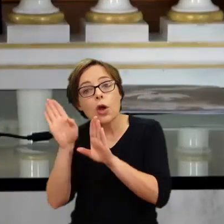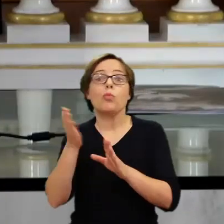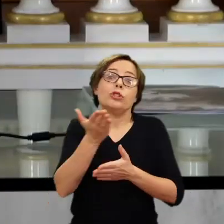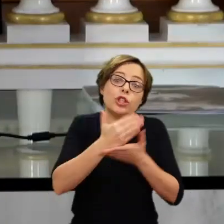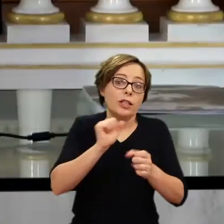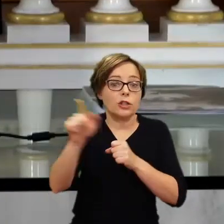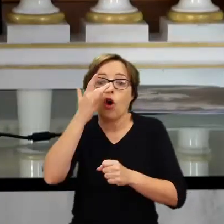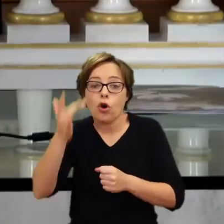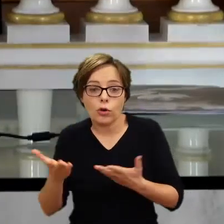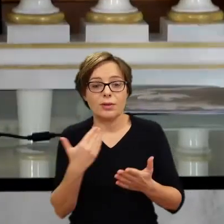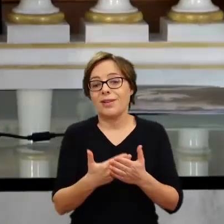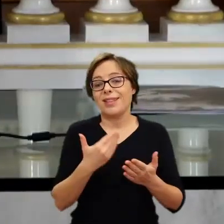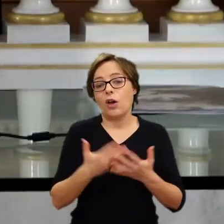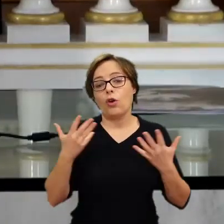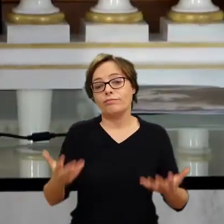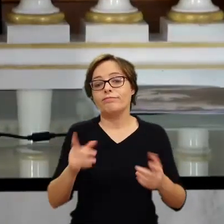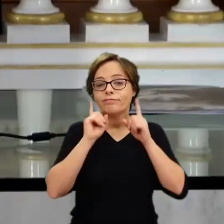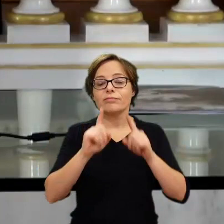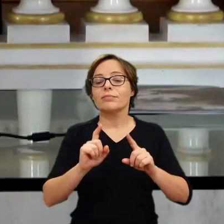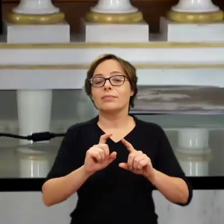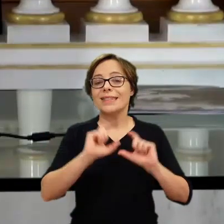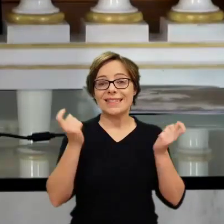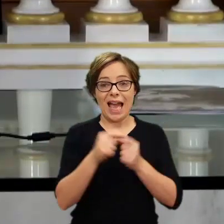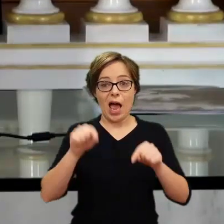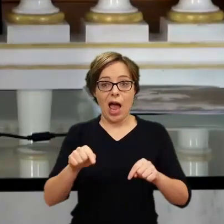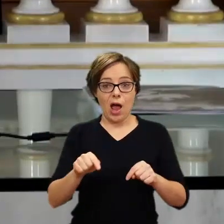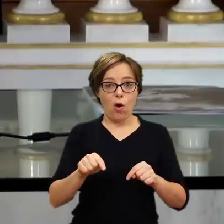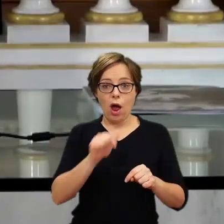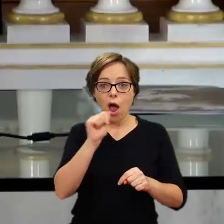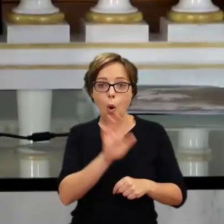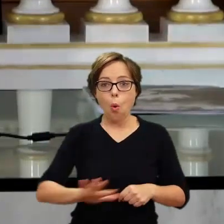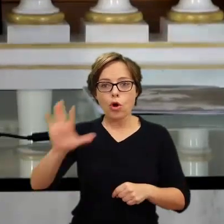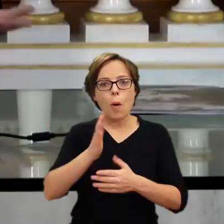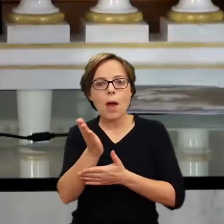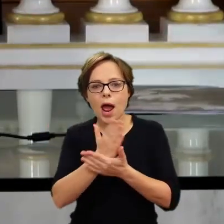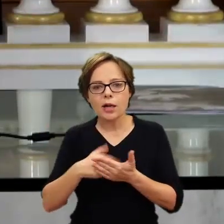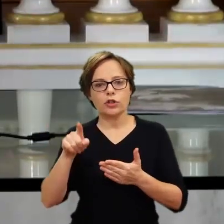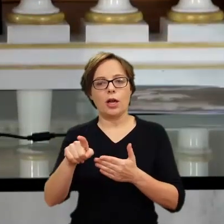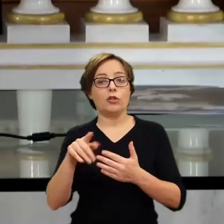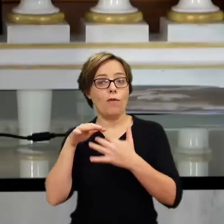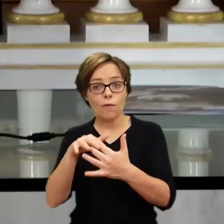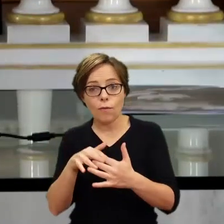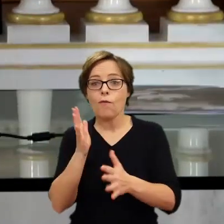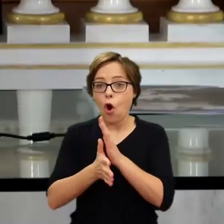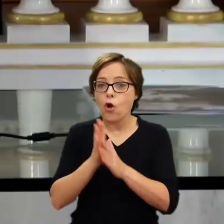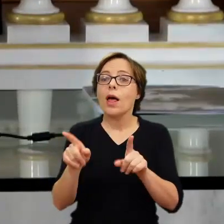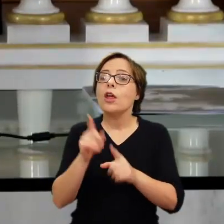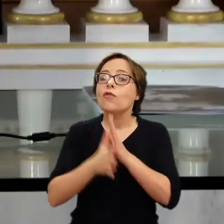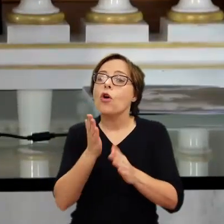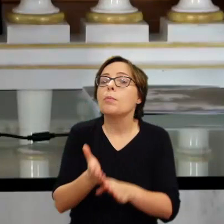the history of this entire part of the world, let's say, through the war and even before the war and after the war,